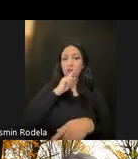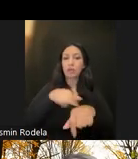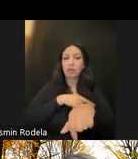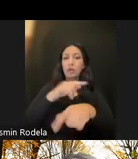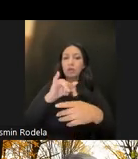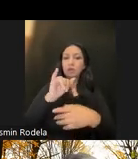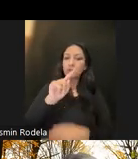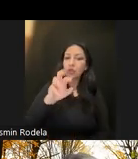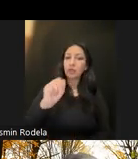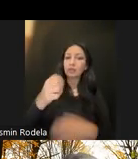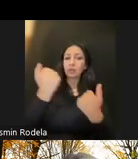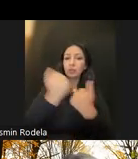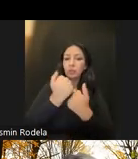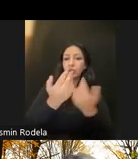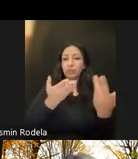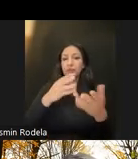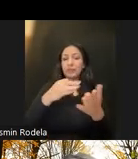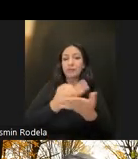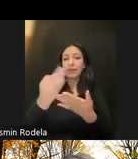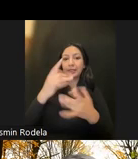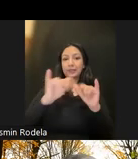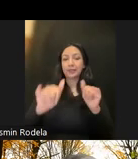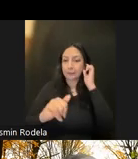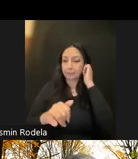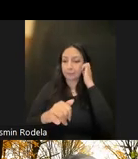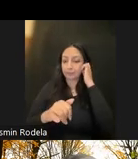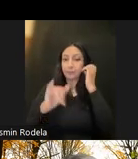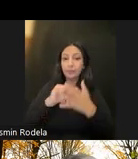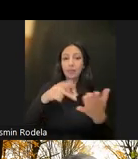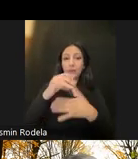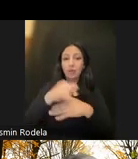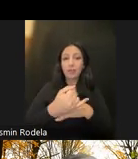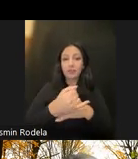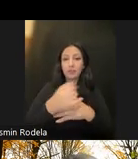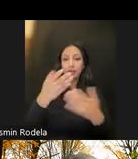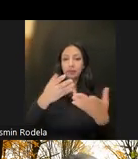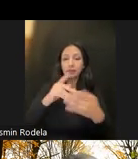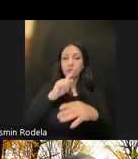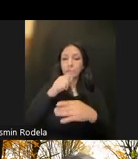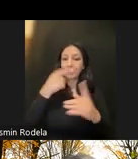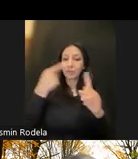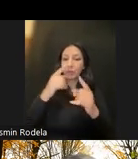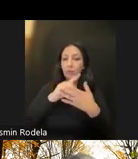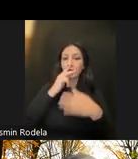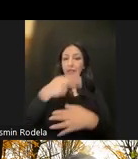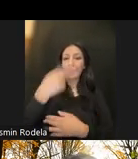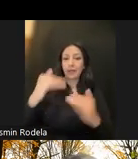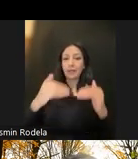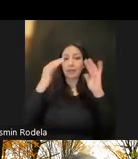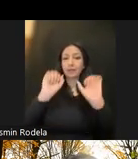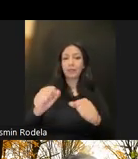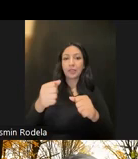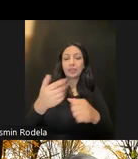and supports financing system. So the project objectives just at a very high level are to obtain